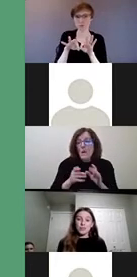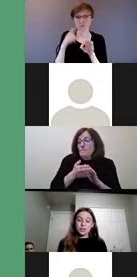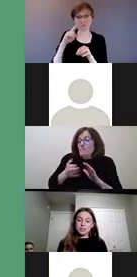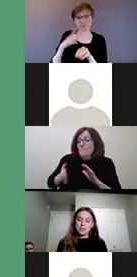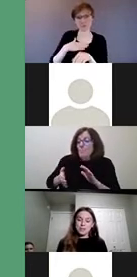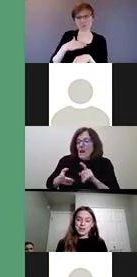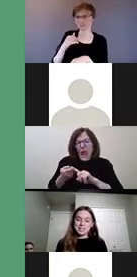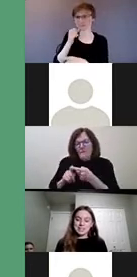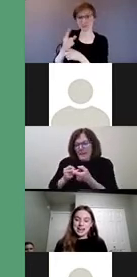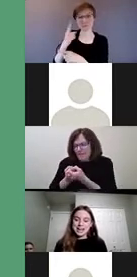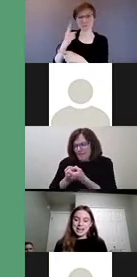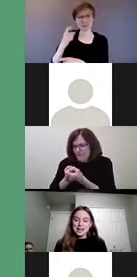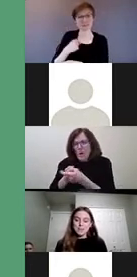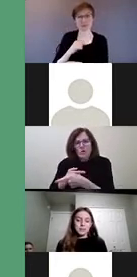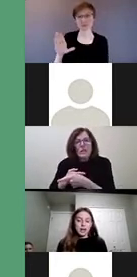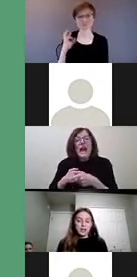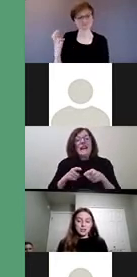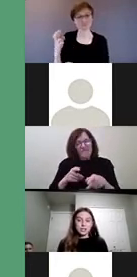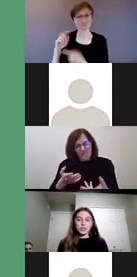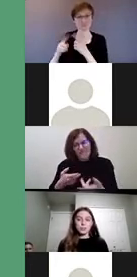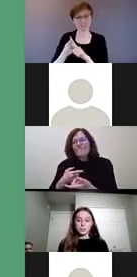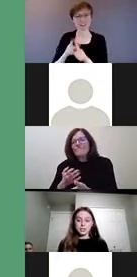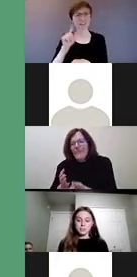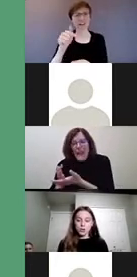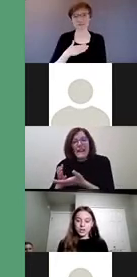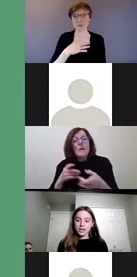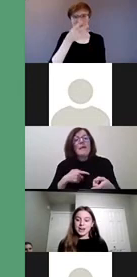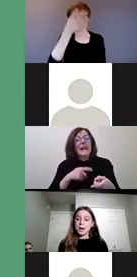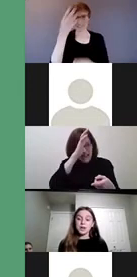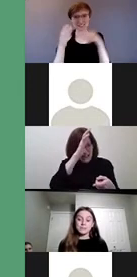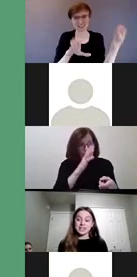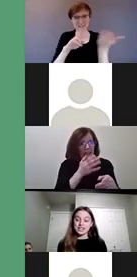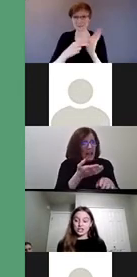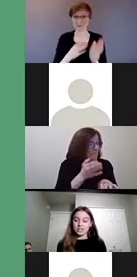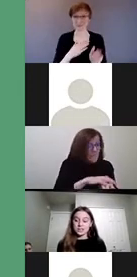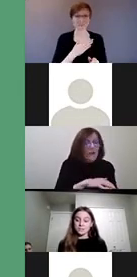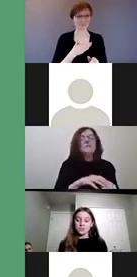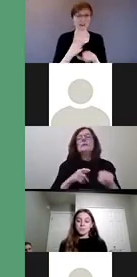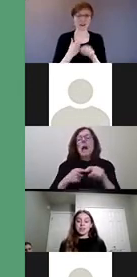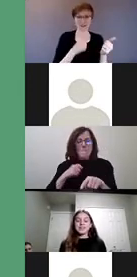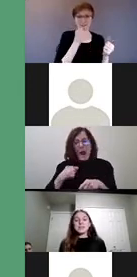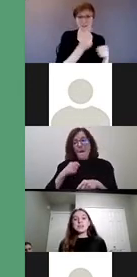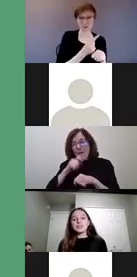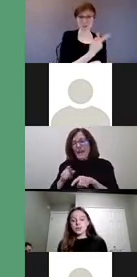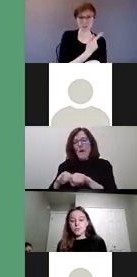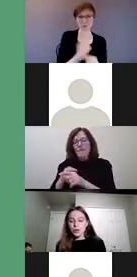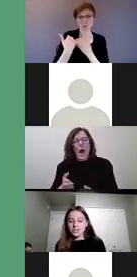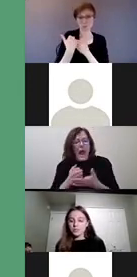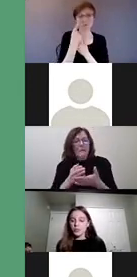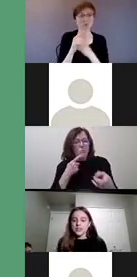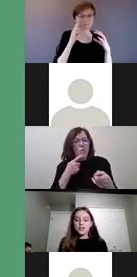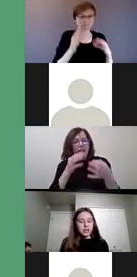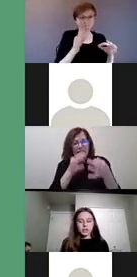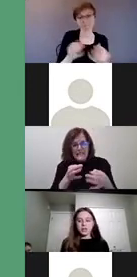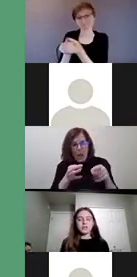As well, once my parents die, me and my other sister will be supporting her and helping her make decisions. Because the siblings are so important,